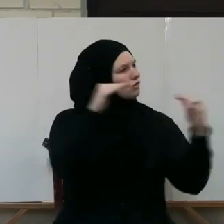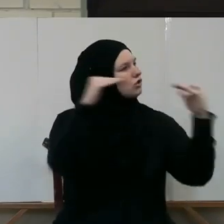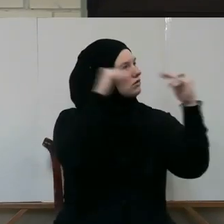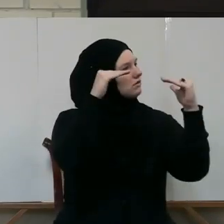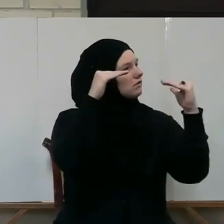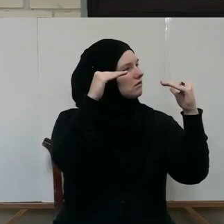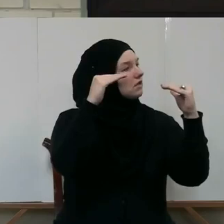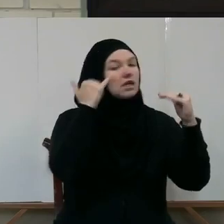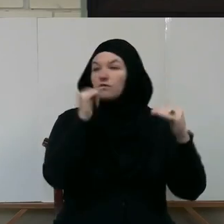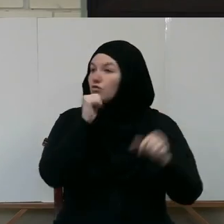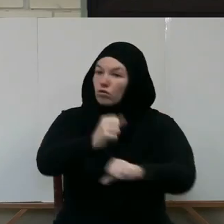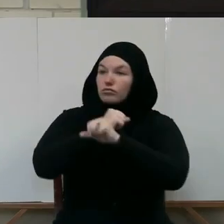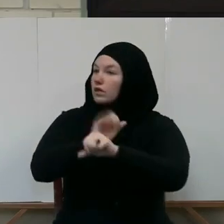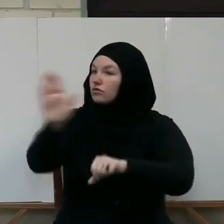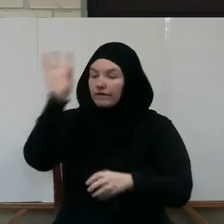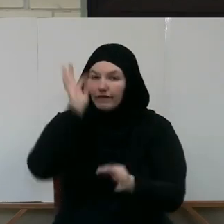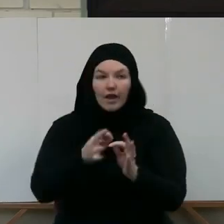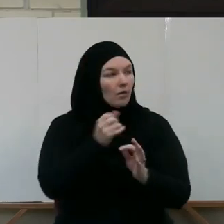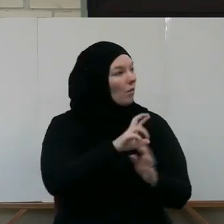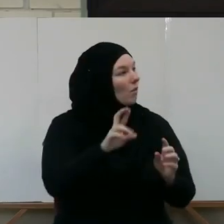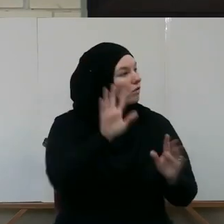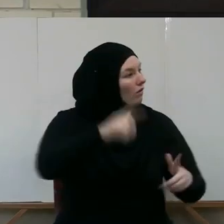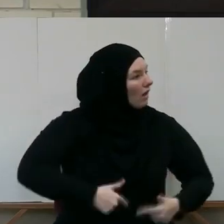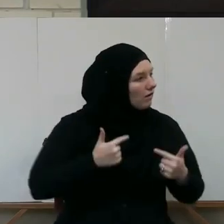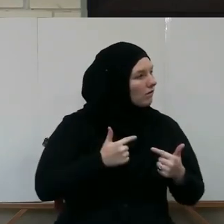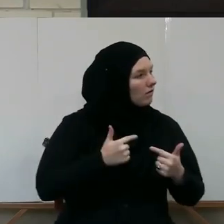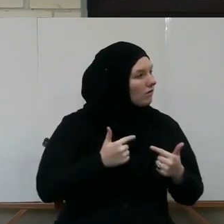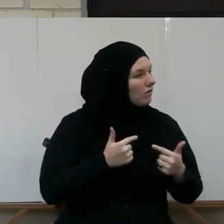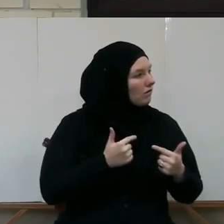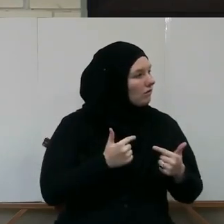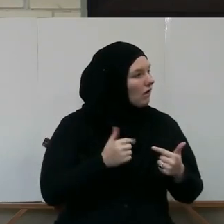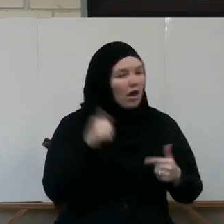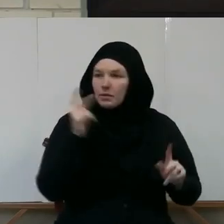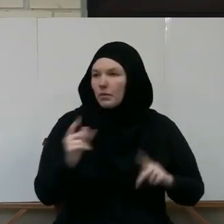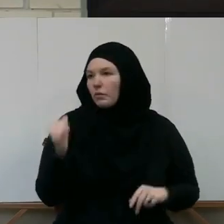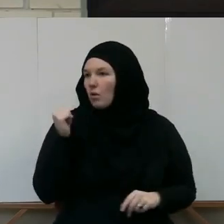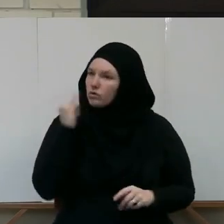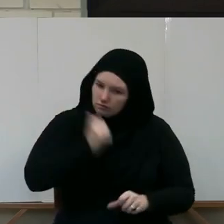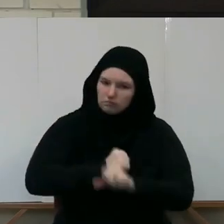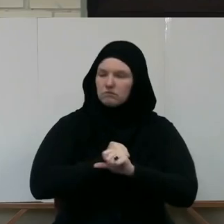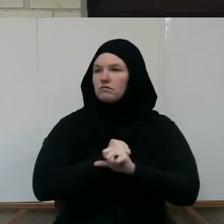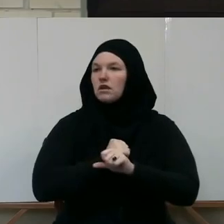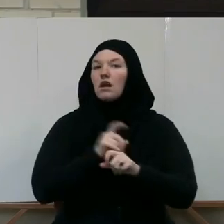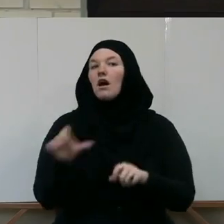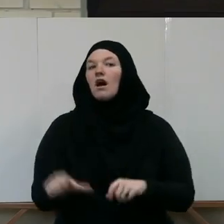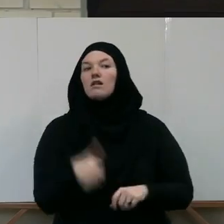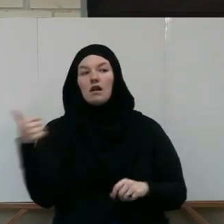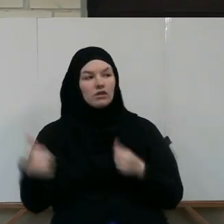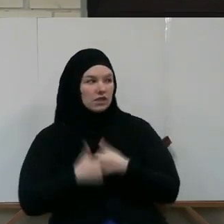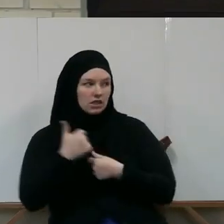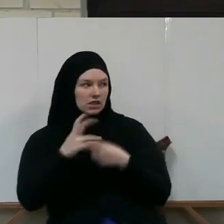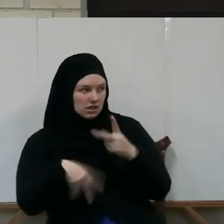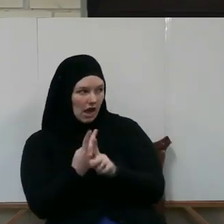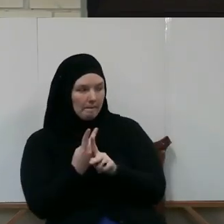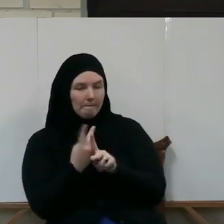Because if you don't protect your interest, nobody else will. But there is another dangerous type of enemy that